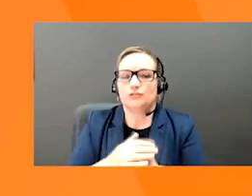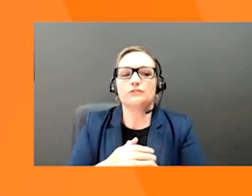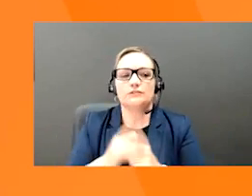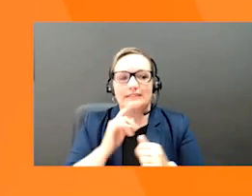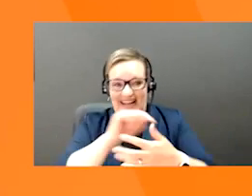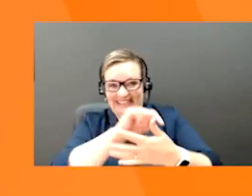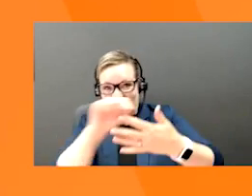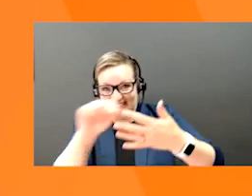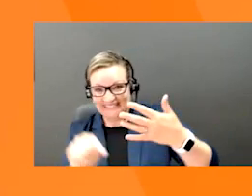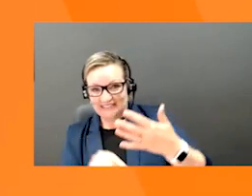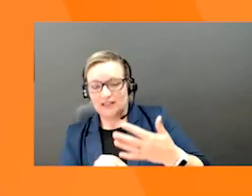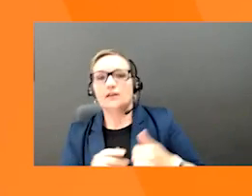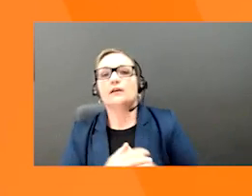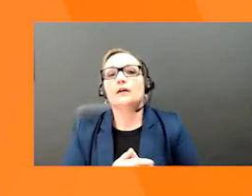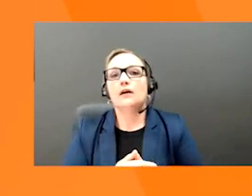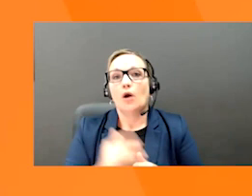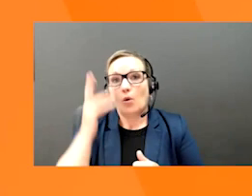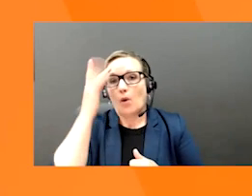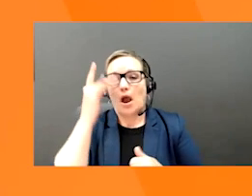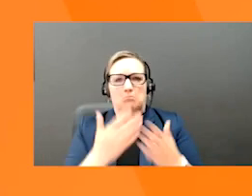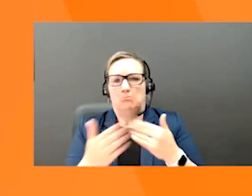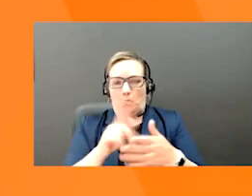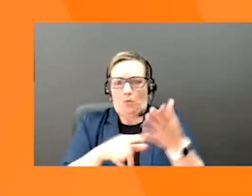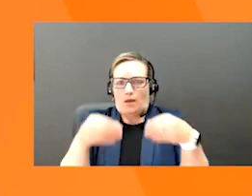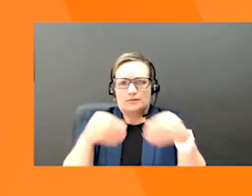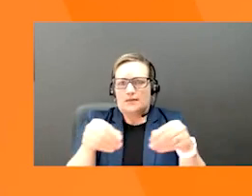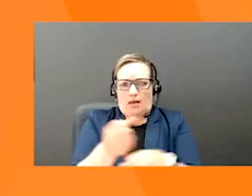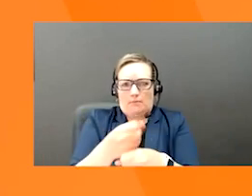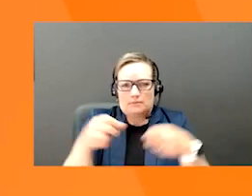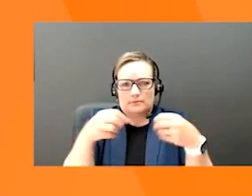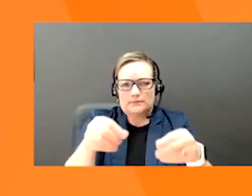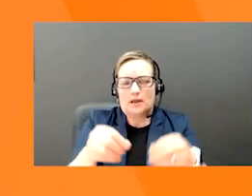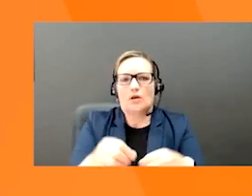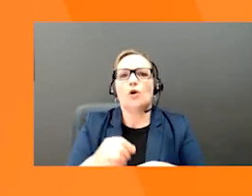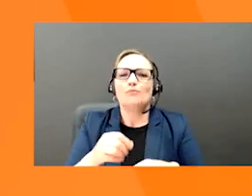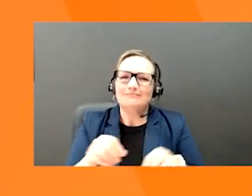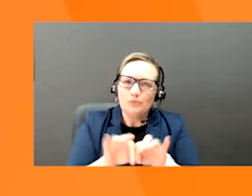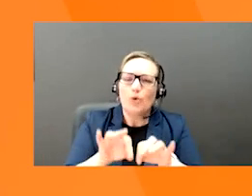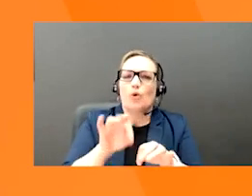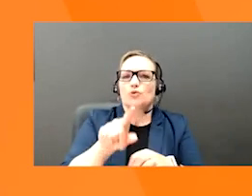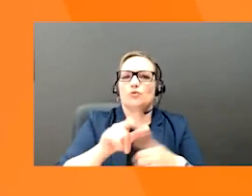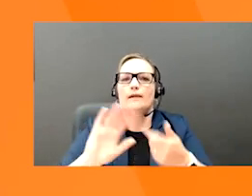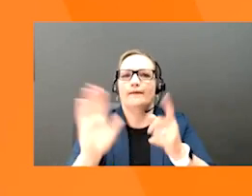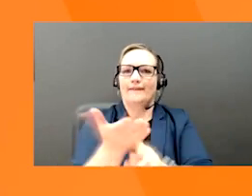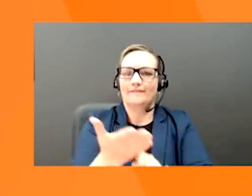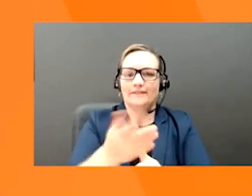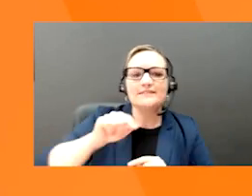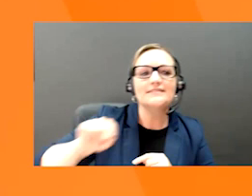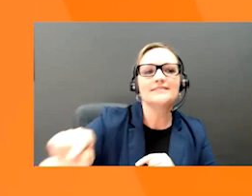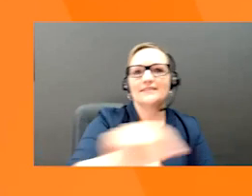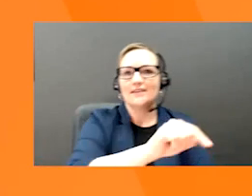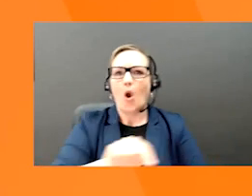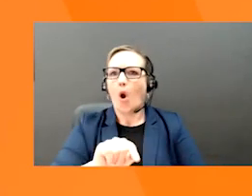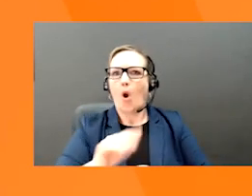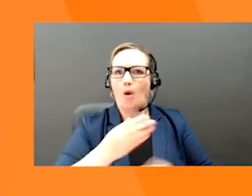aware of. Because regardless of the product, your goal is to differentiate your product from competition, convince customers your